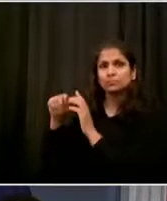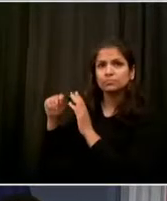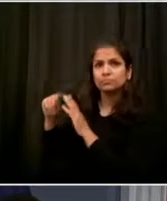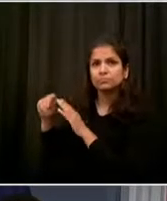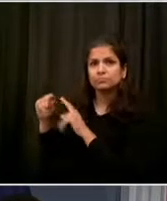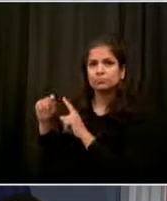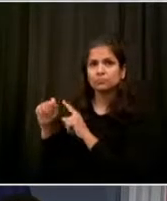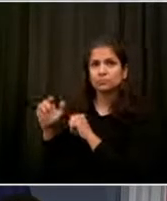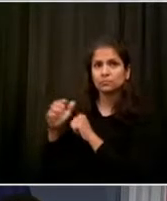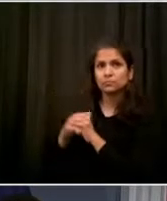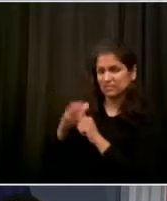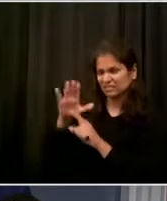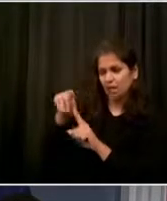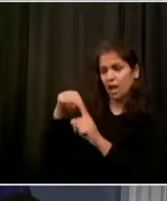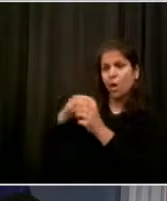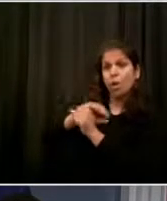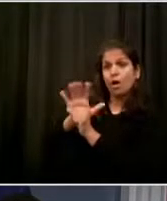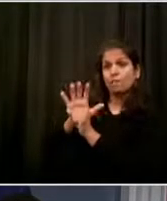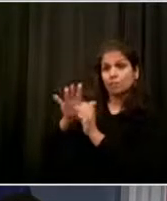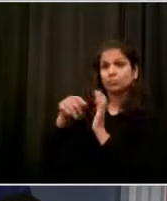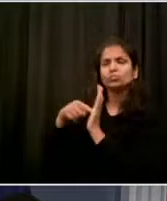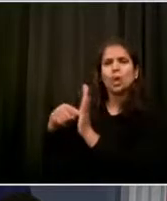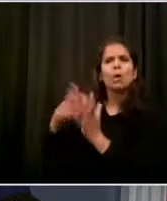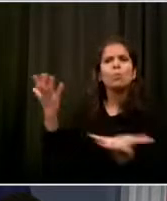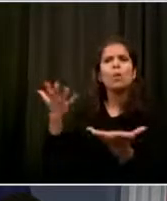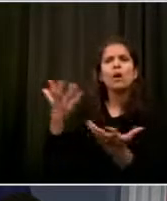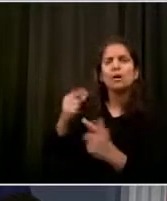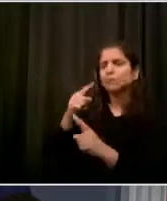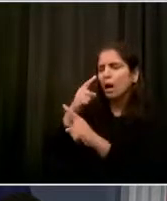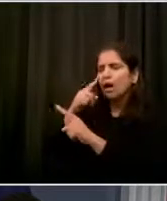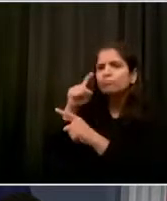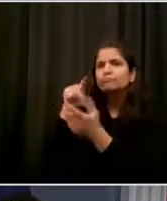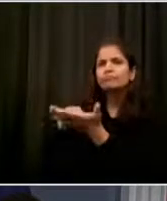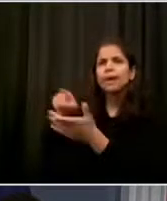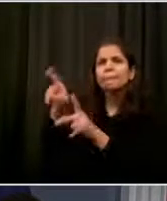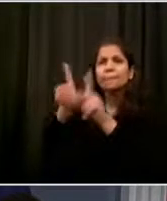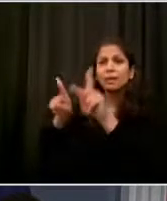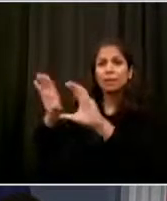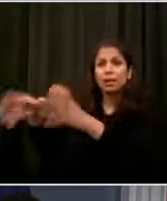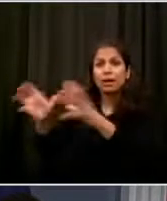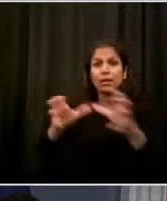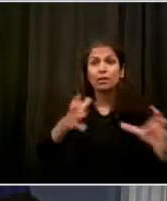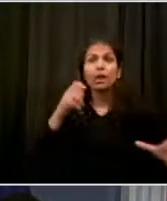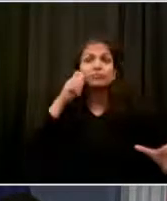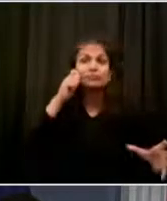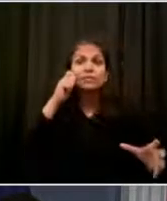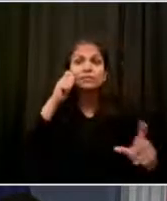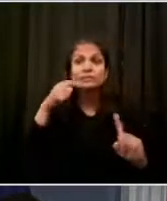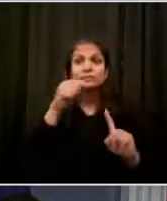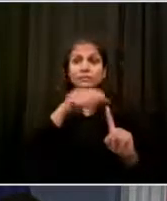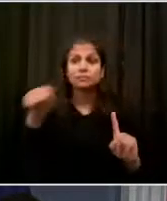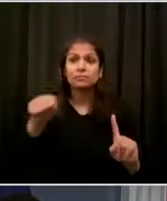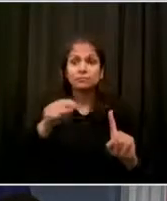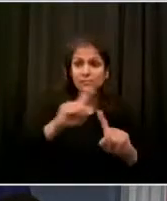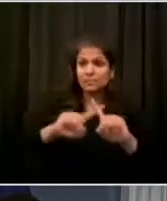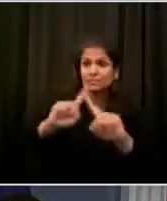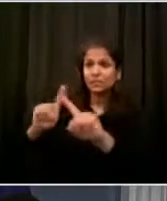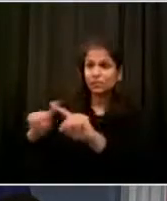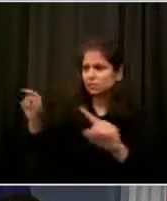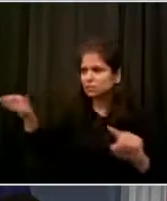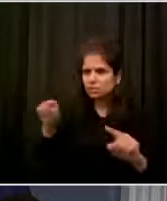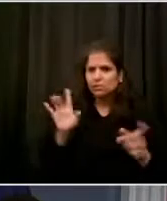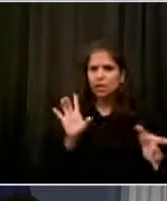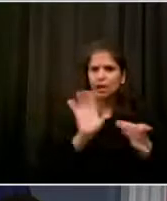mission is to not just restart, not just recover,